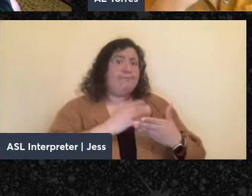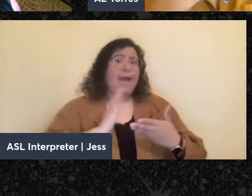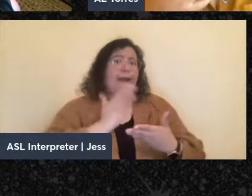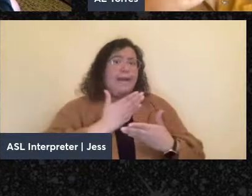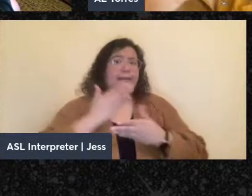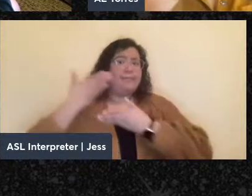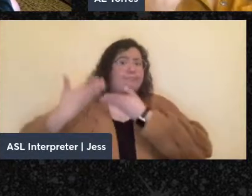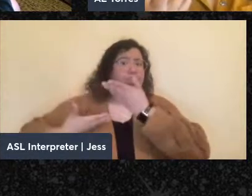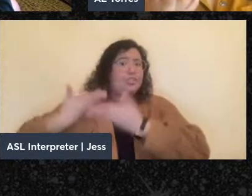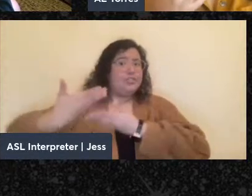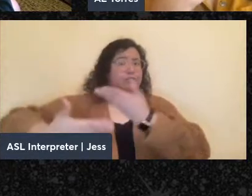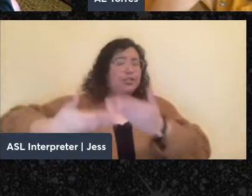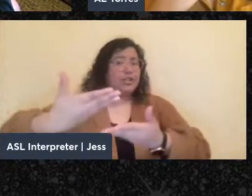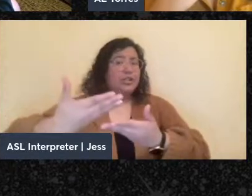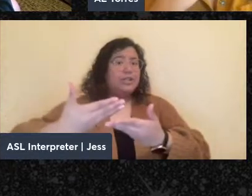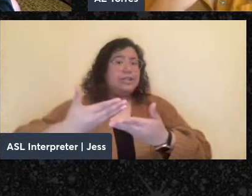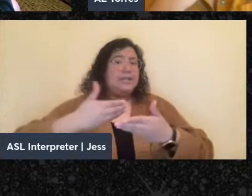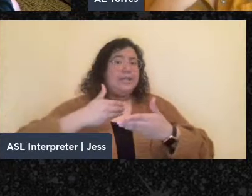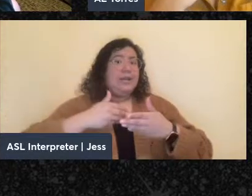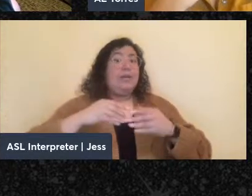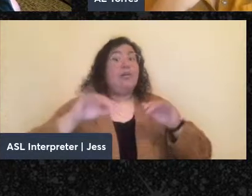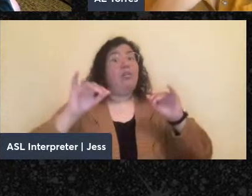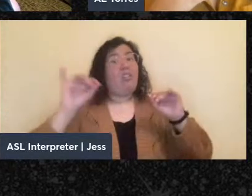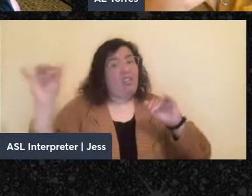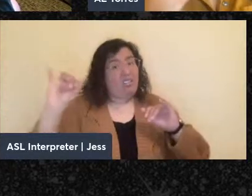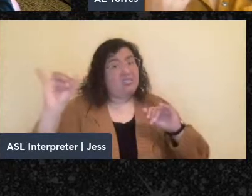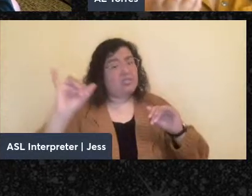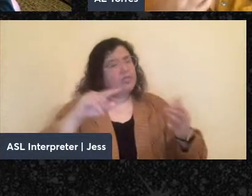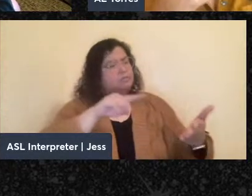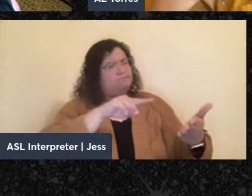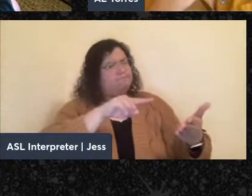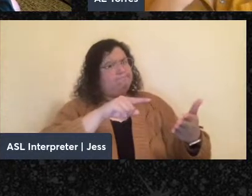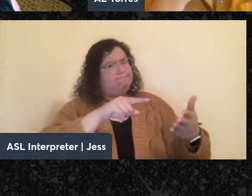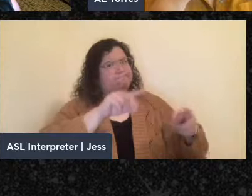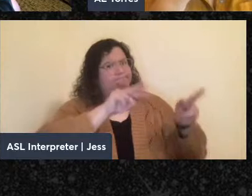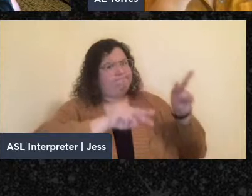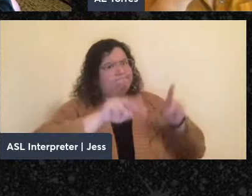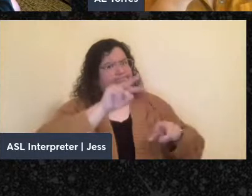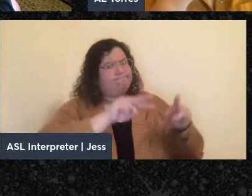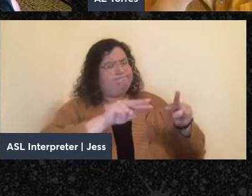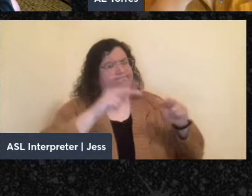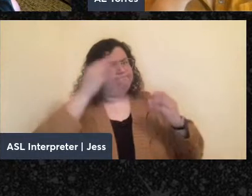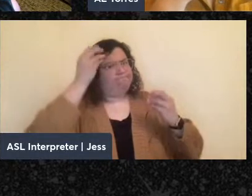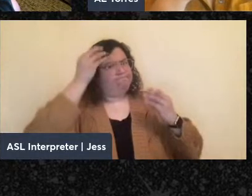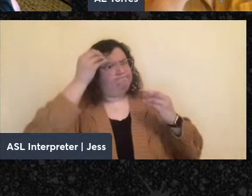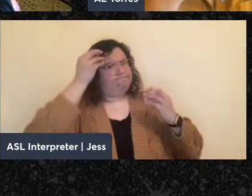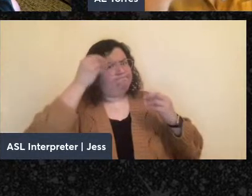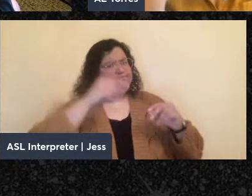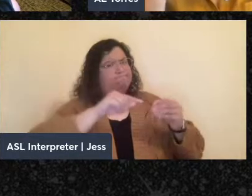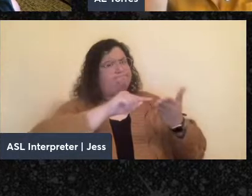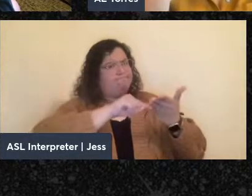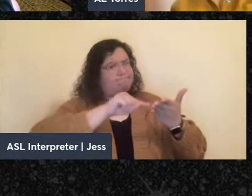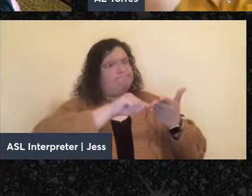I think that it's still important to consider, for example,